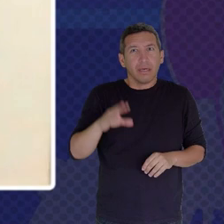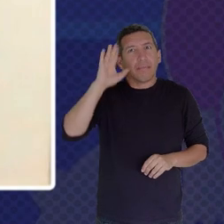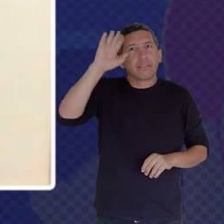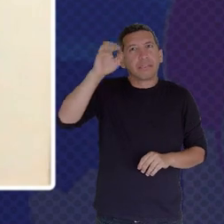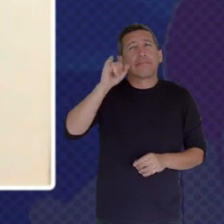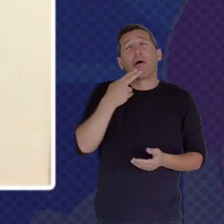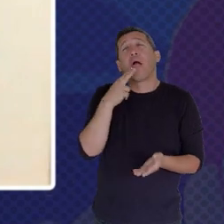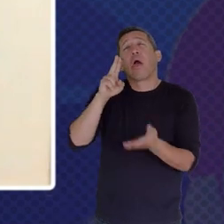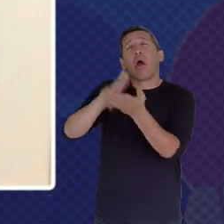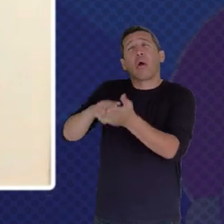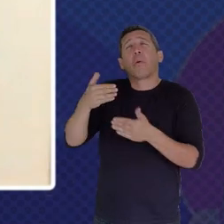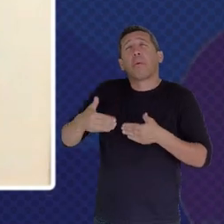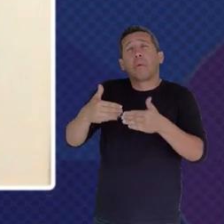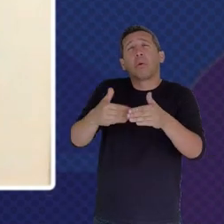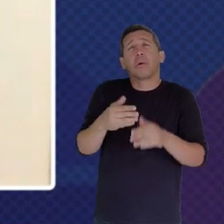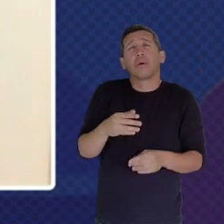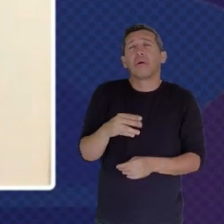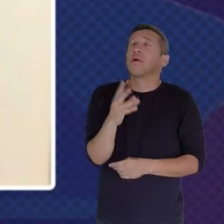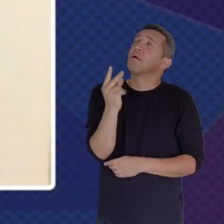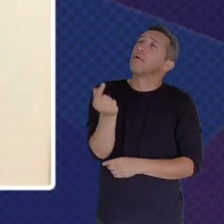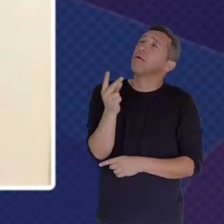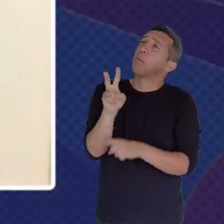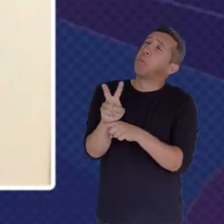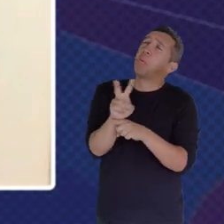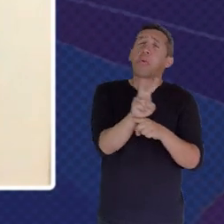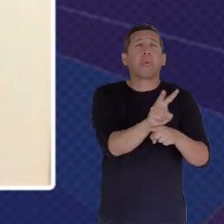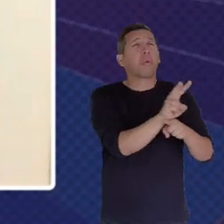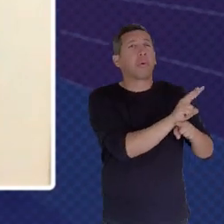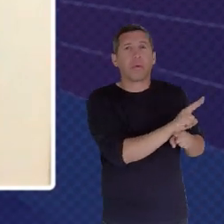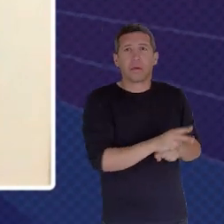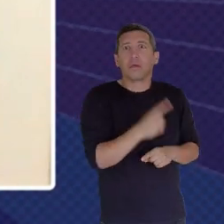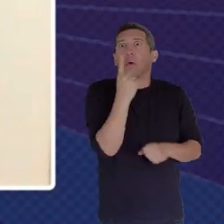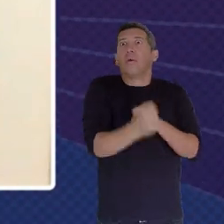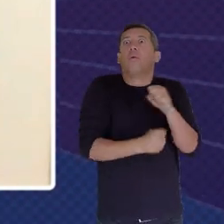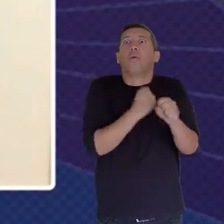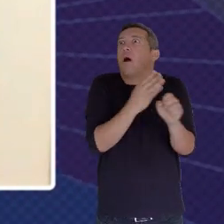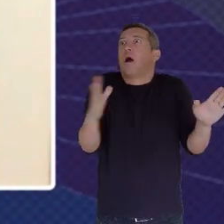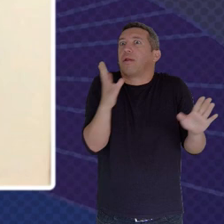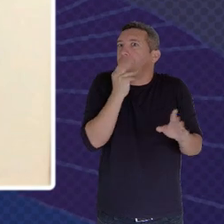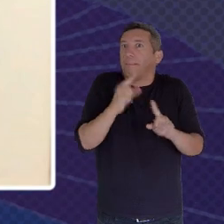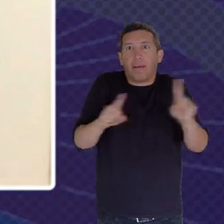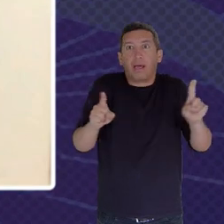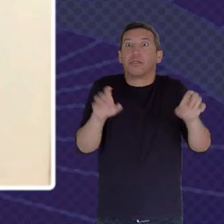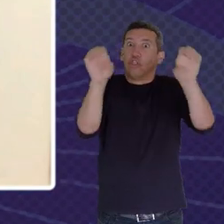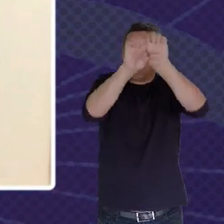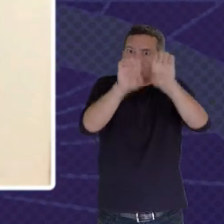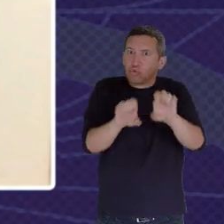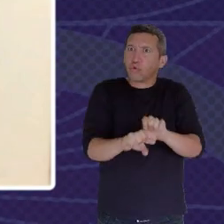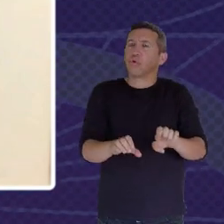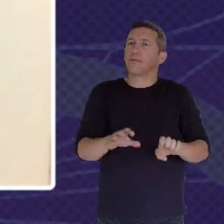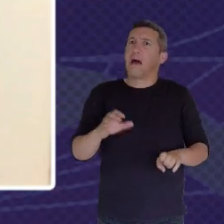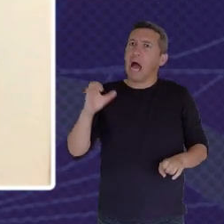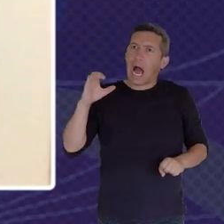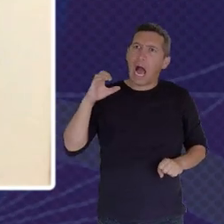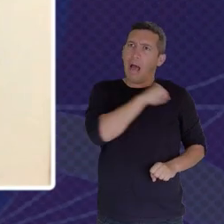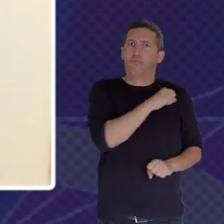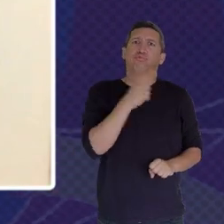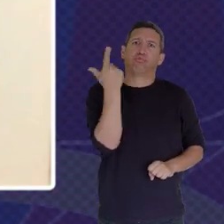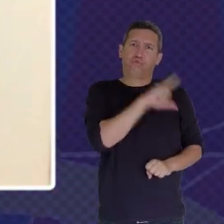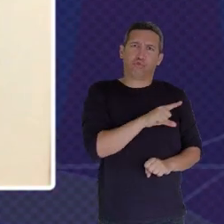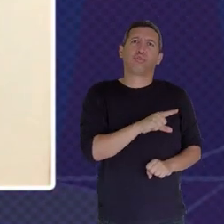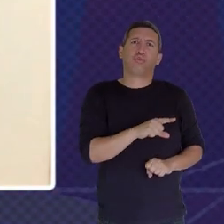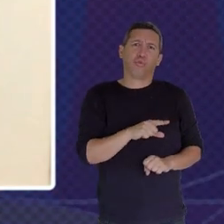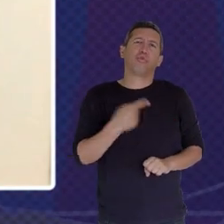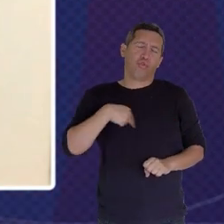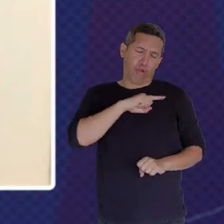For Us We Are Really Proud Of The C-SEC Structures We're Really Proud Of What We've Been Able To Achieve From It And From That